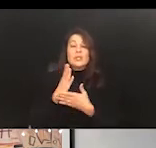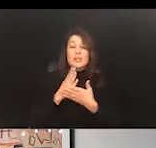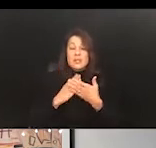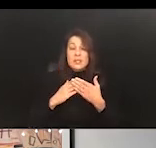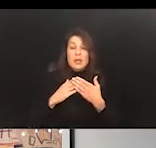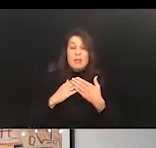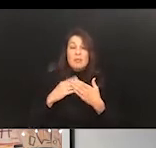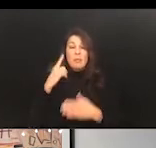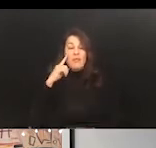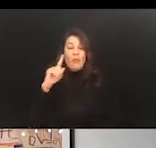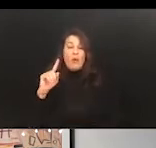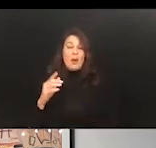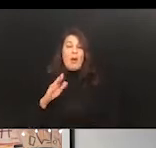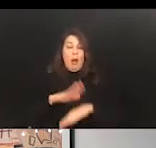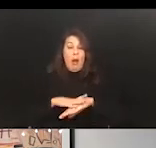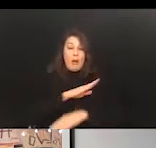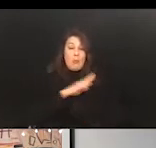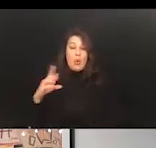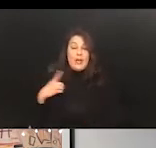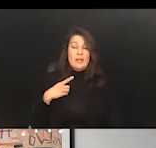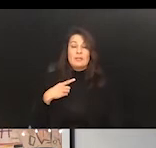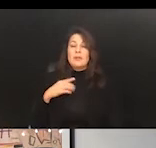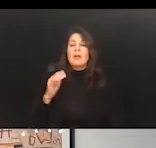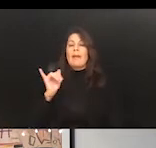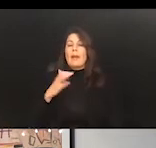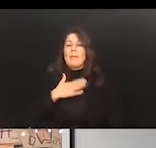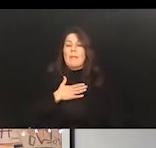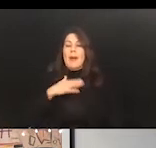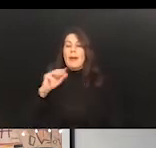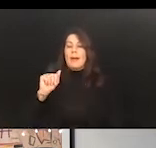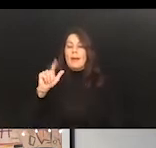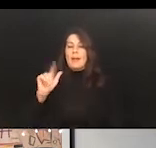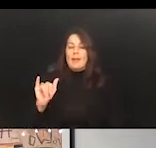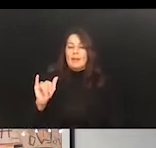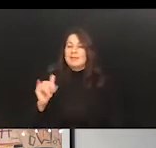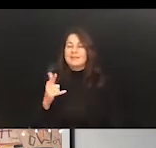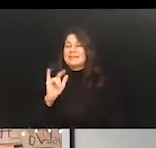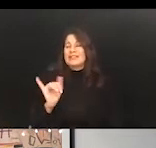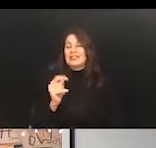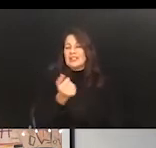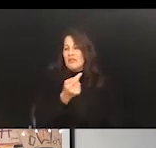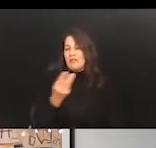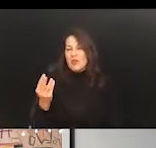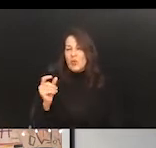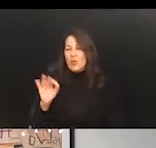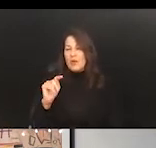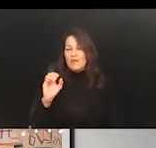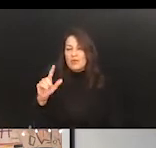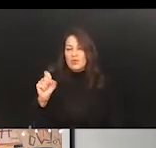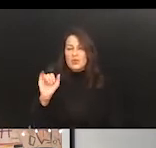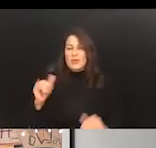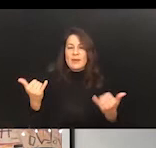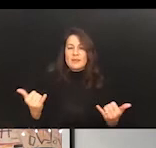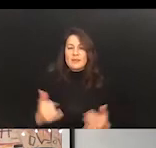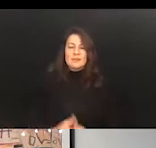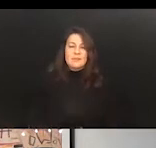MyAli or Keo. And again, this is a tiny snapshot of a number of the tools that exist. So go ahead